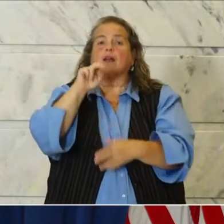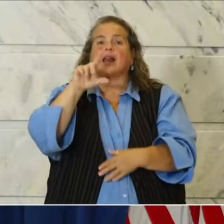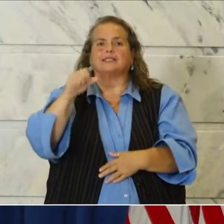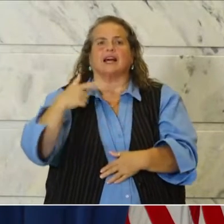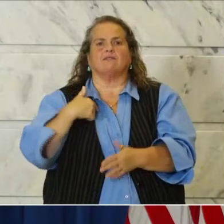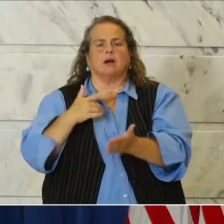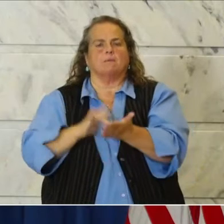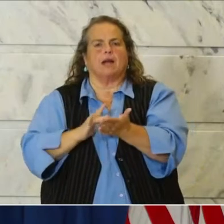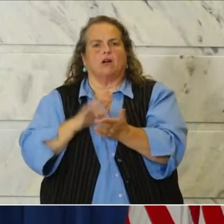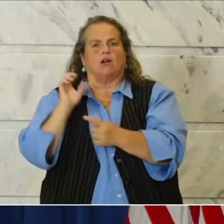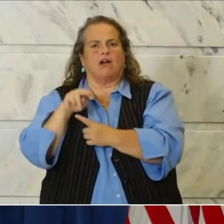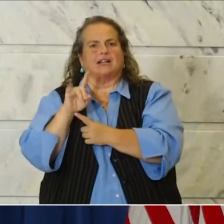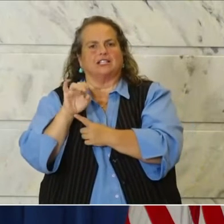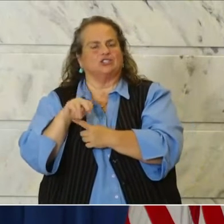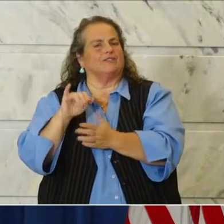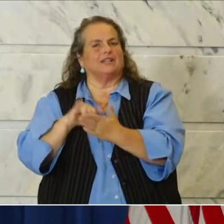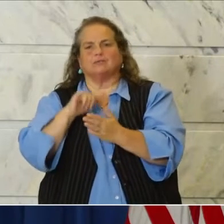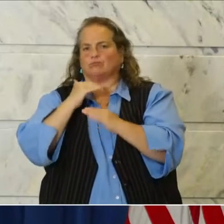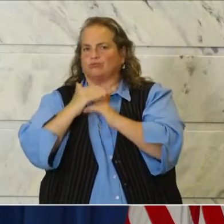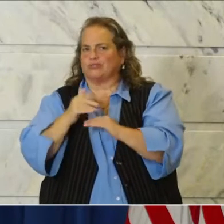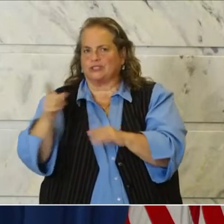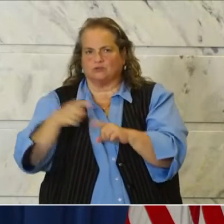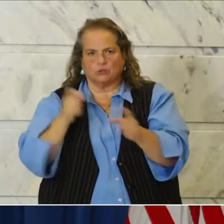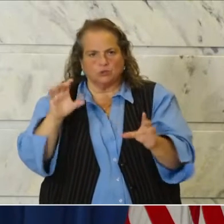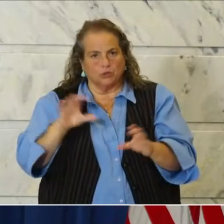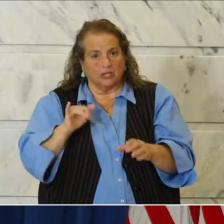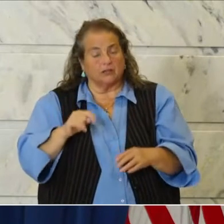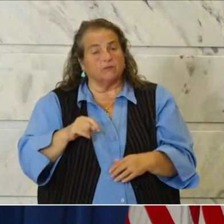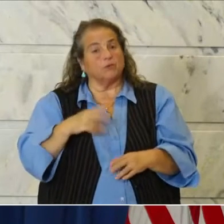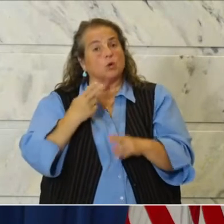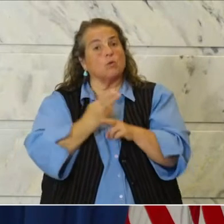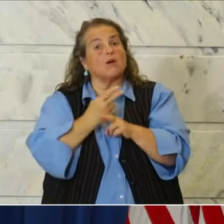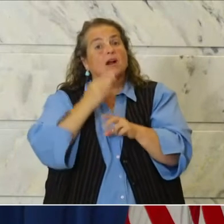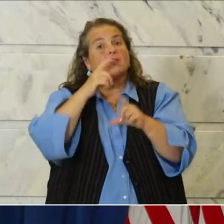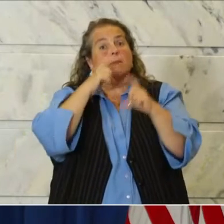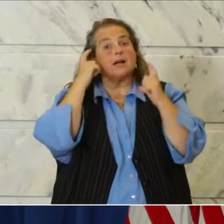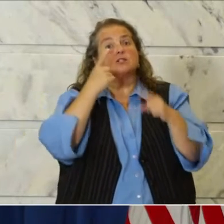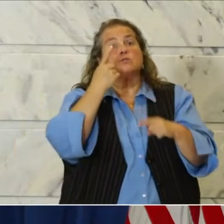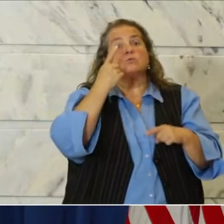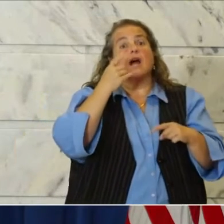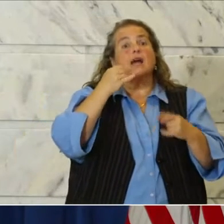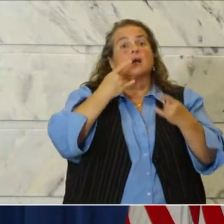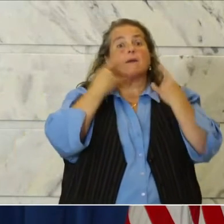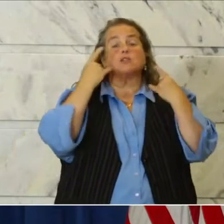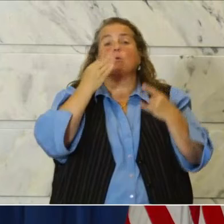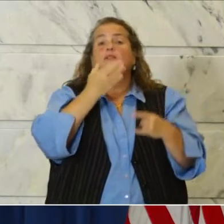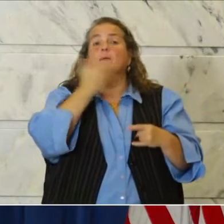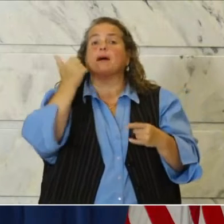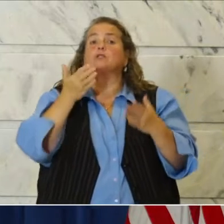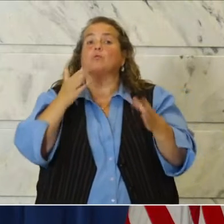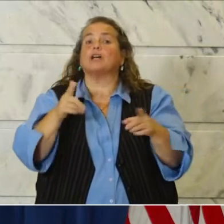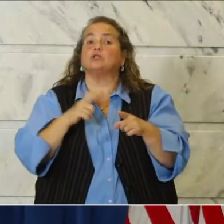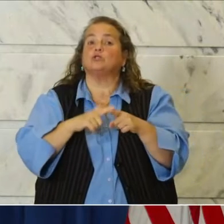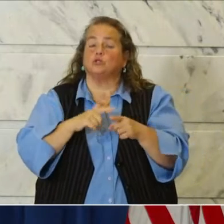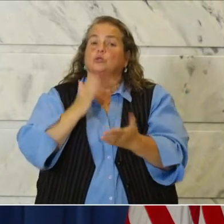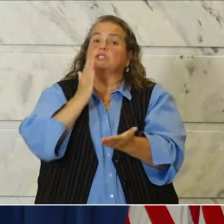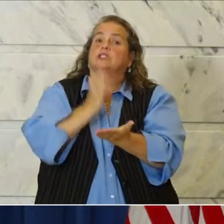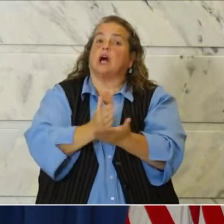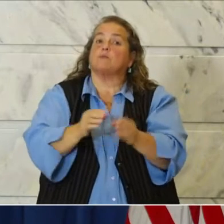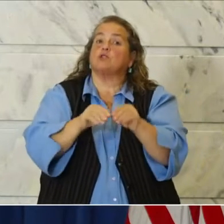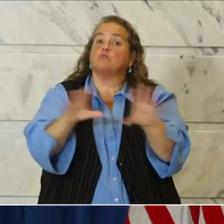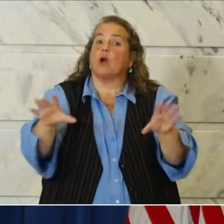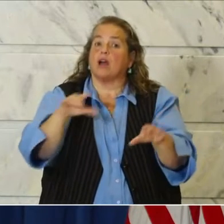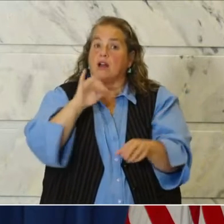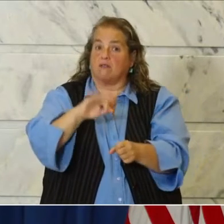that otherwise prohibits them. While wearing a mask is one of the best ways to stop the spread of COVID-19, there are circumstances